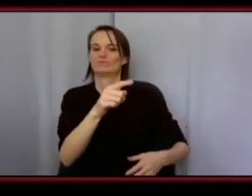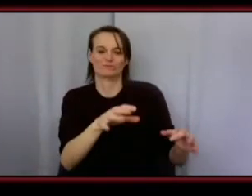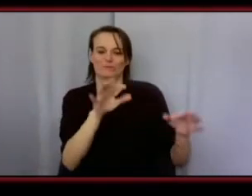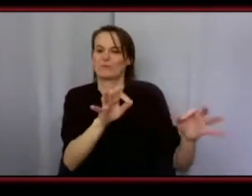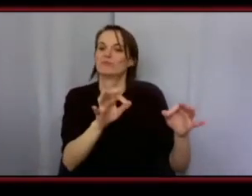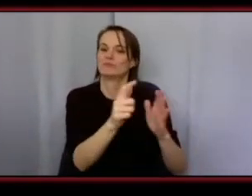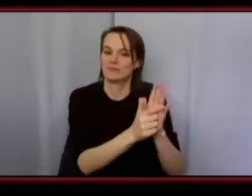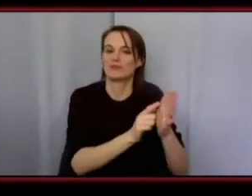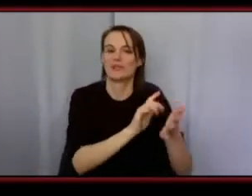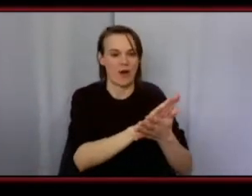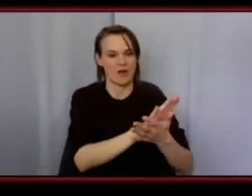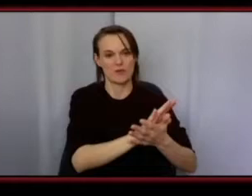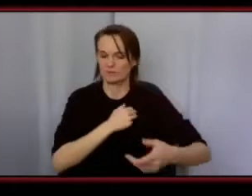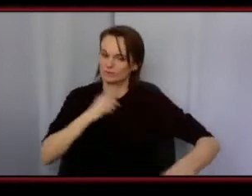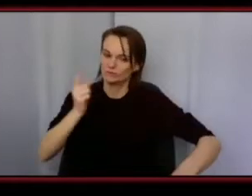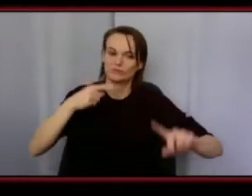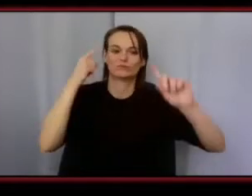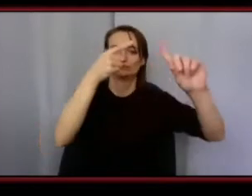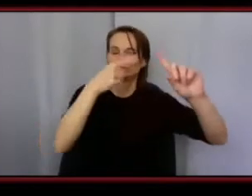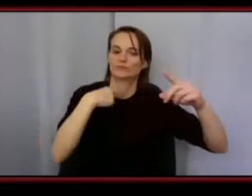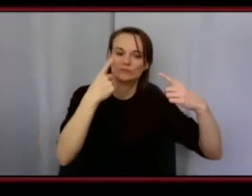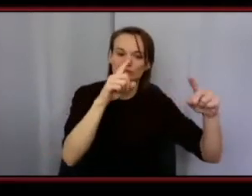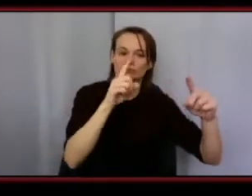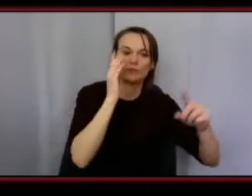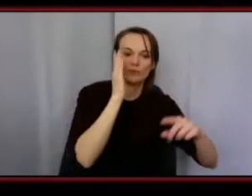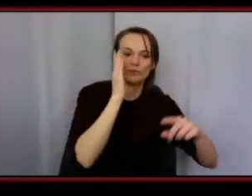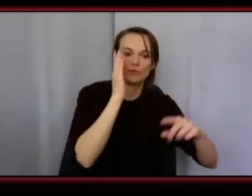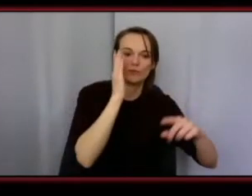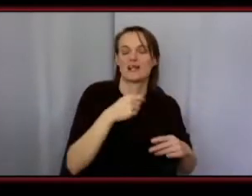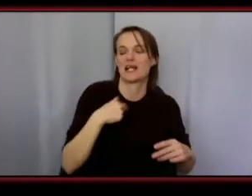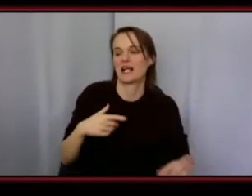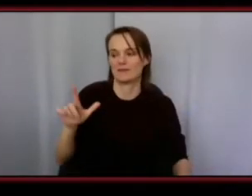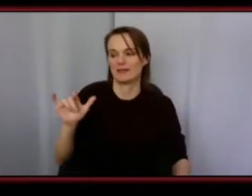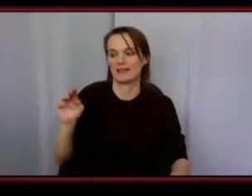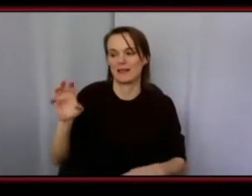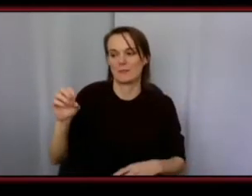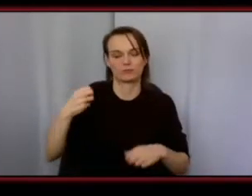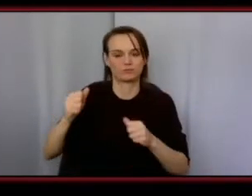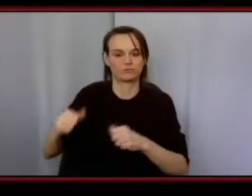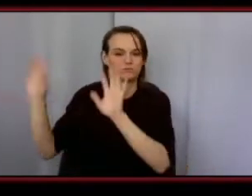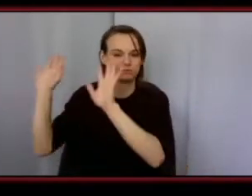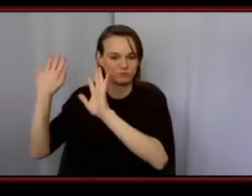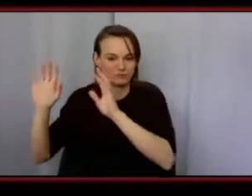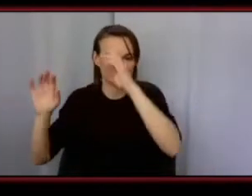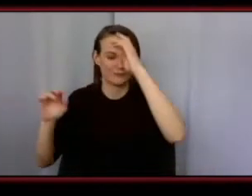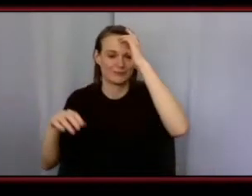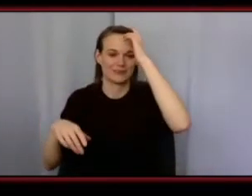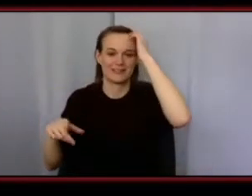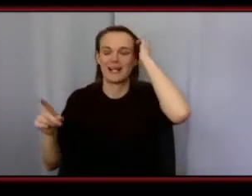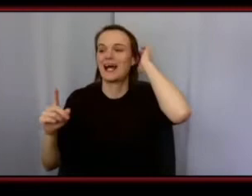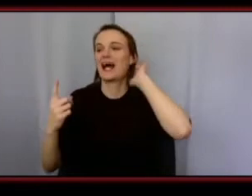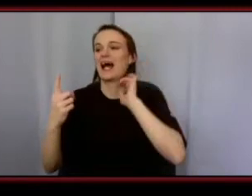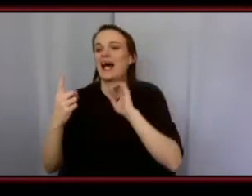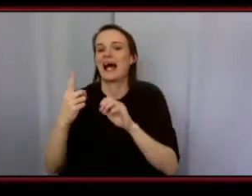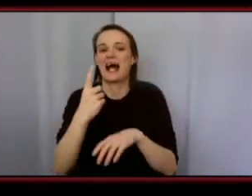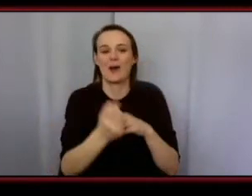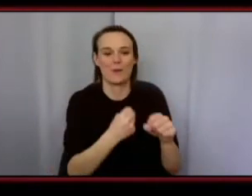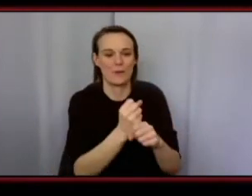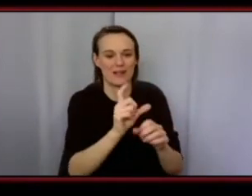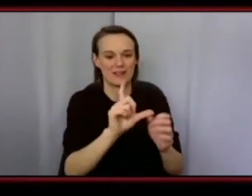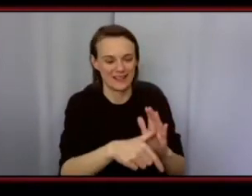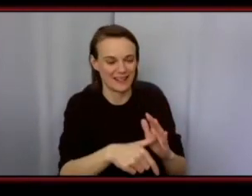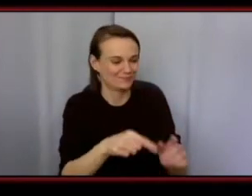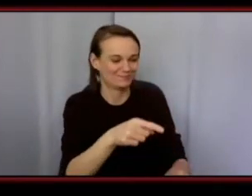to get me where i need to go and then once like the like probably was like a year after i sold the limo business but i'm ended law school i was just like